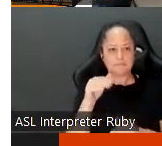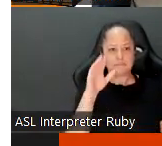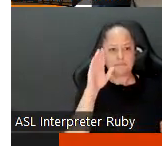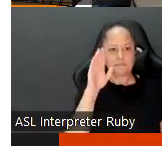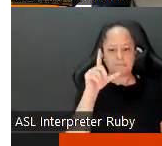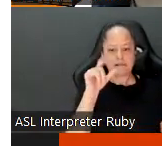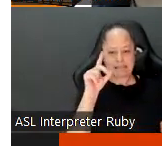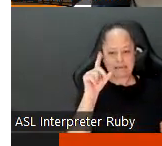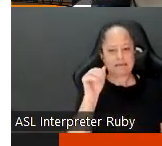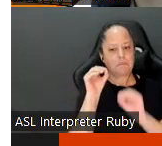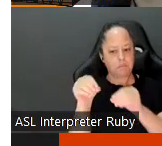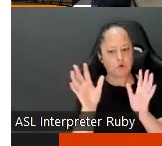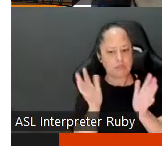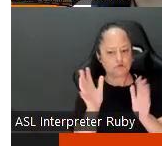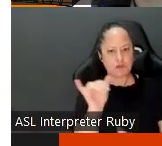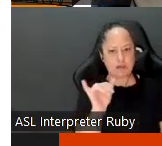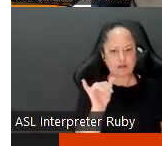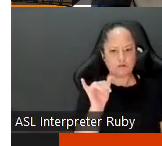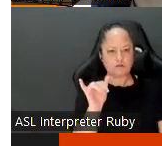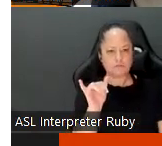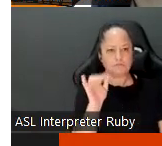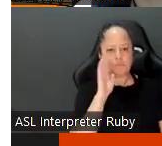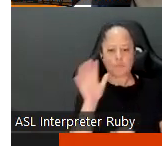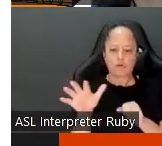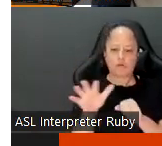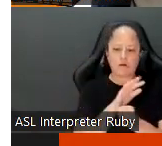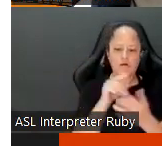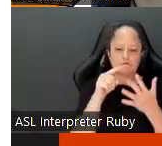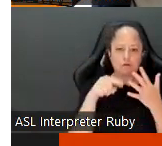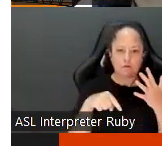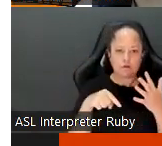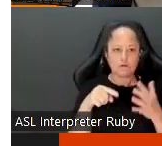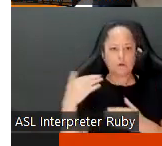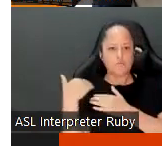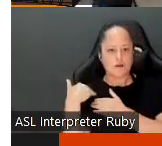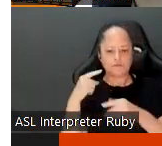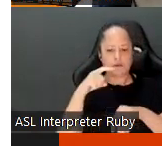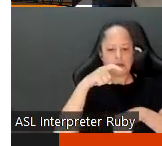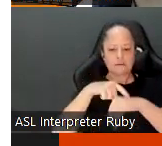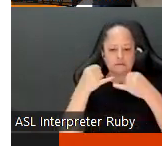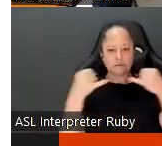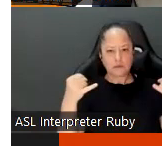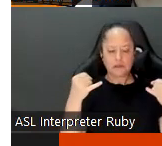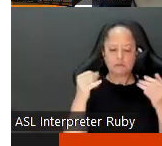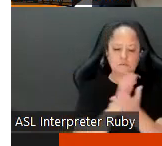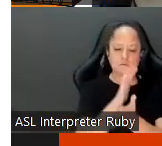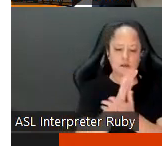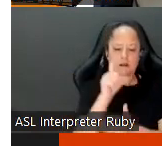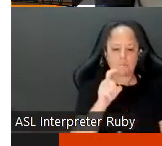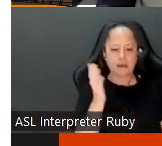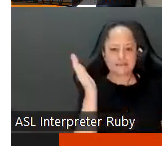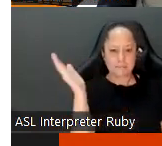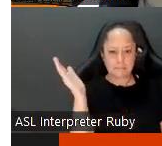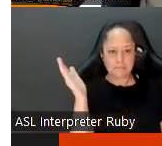put them in the chat as well so just a few things that we're going to cover here um you know responsibilities timelines some of the documents you have to submit